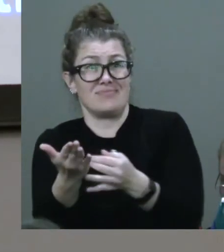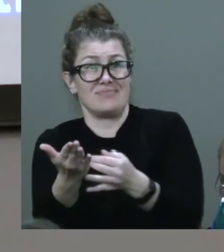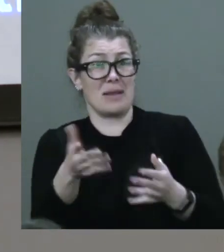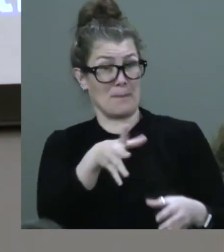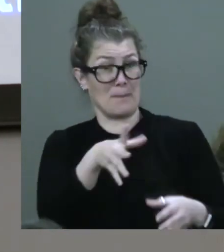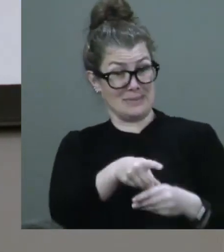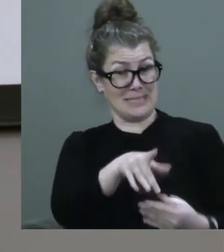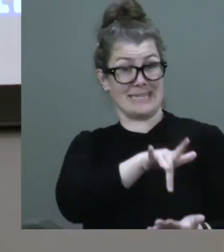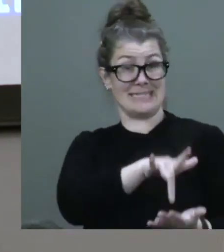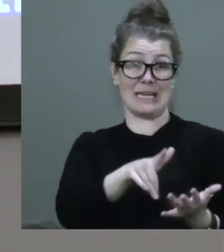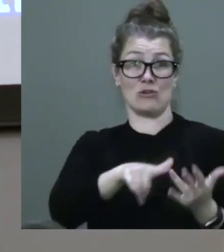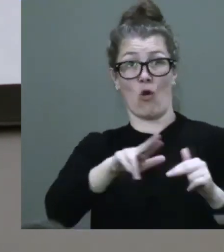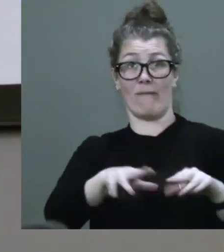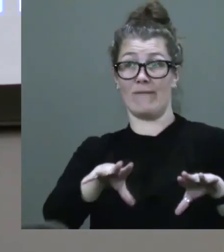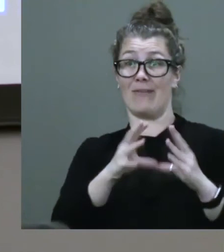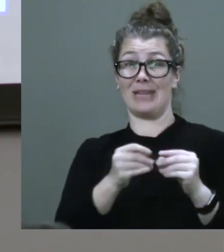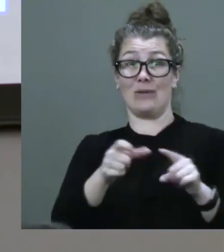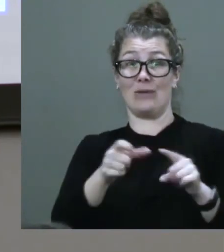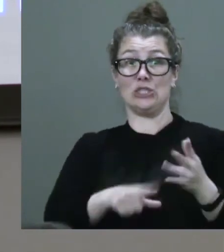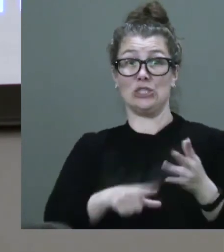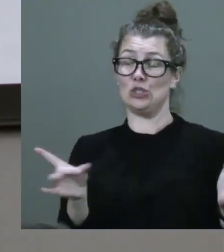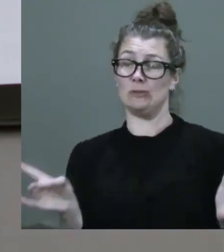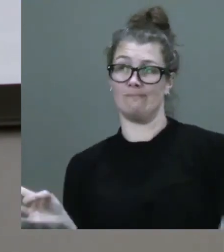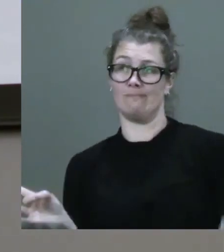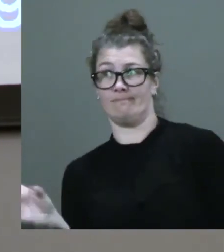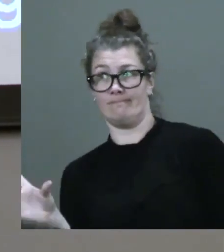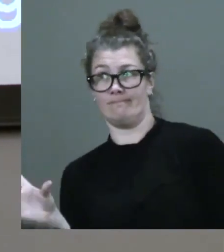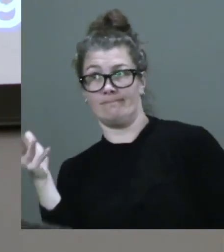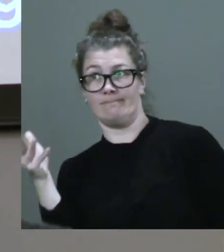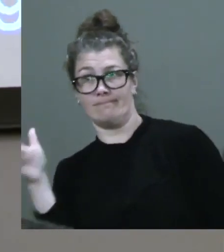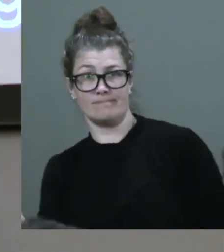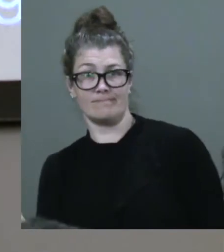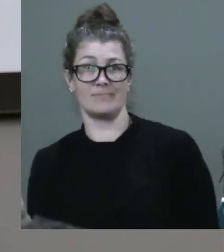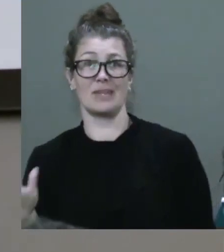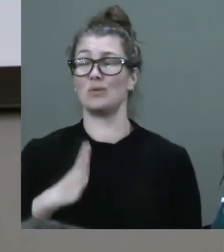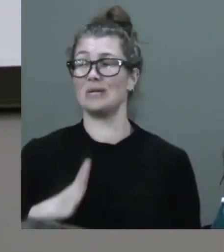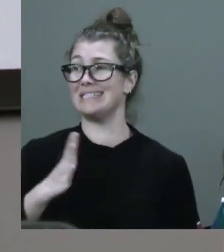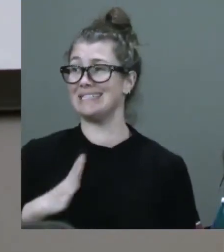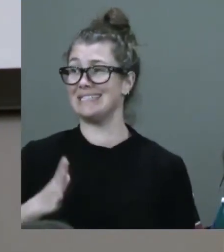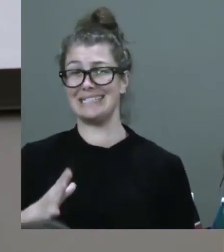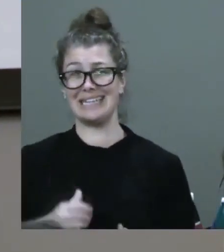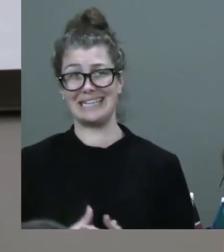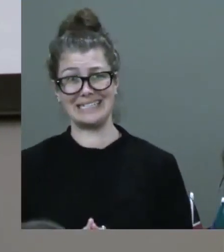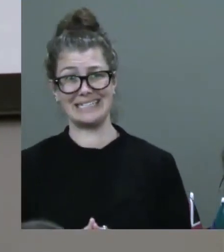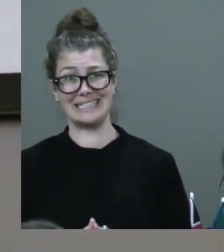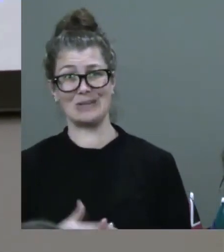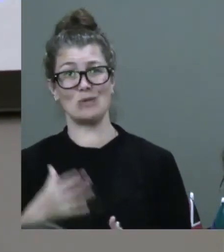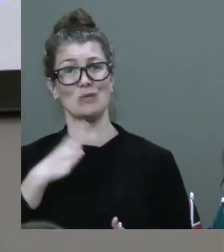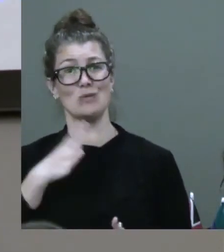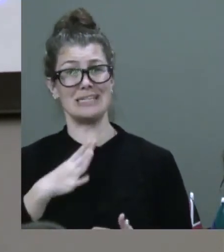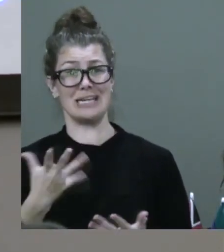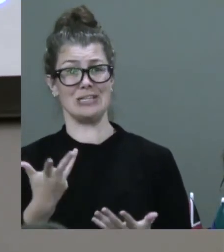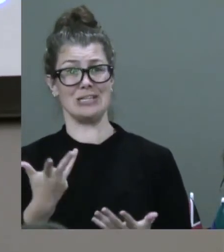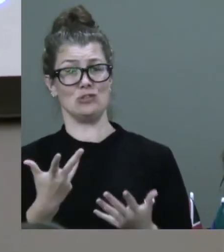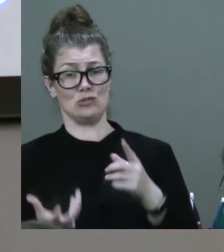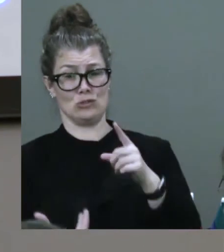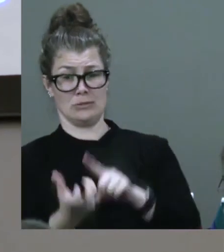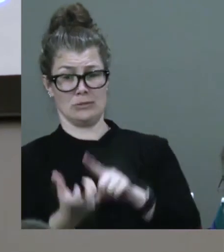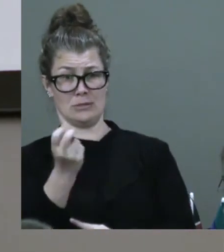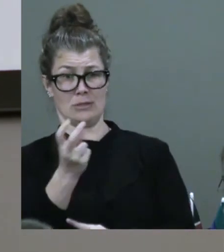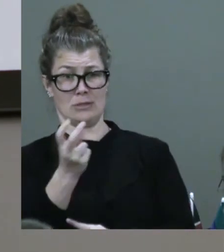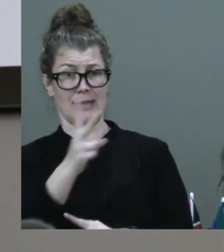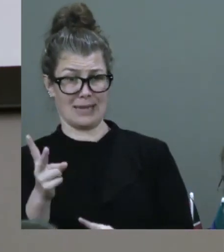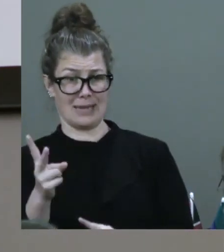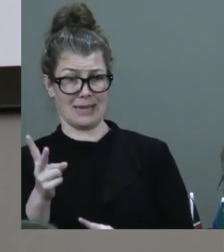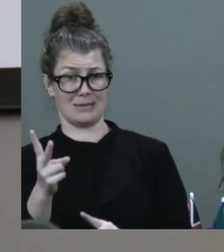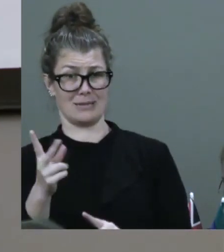of everything we do. Bugger off! You know, we need to rediscover and re